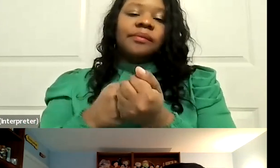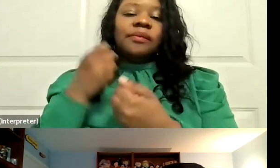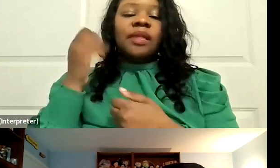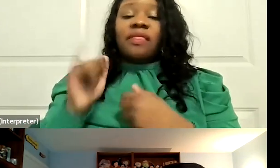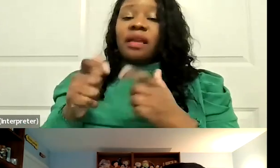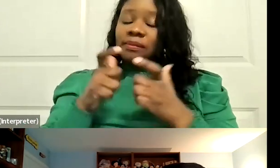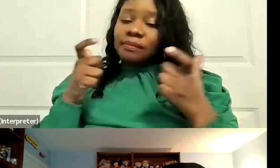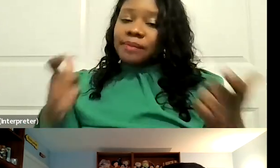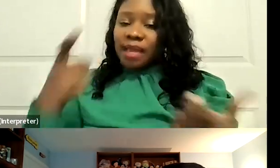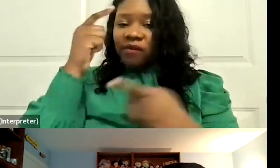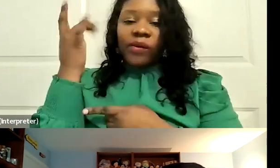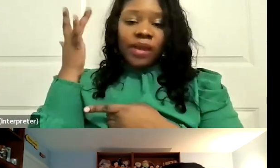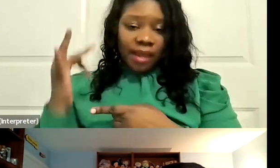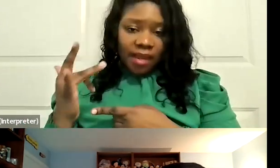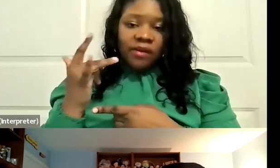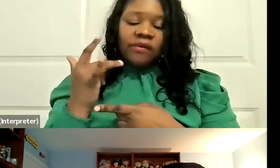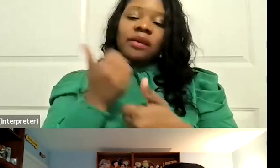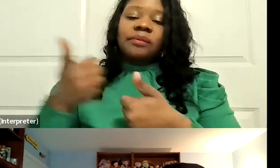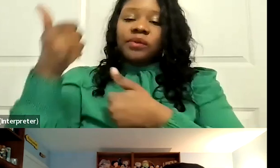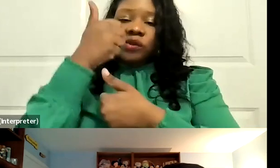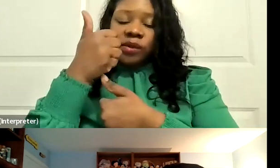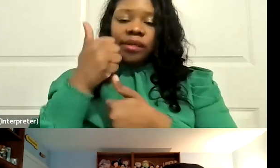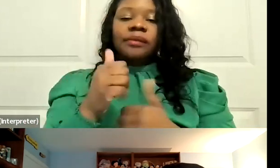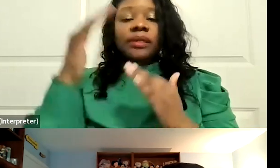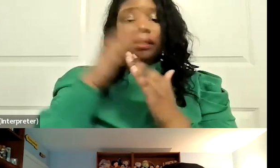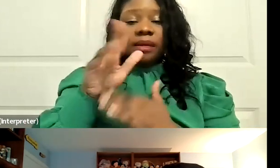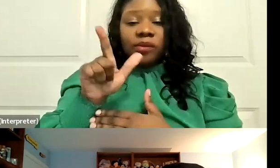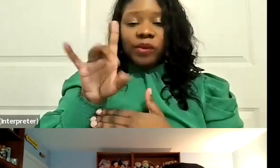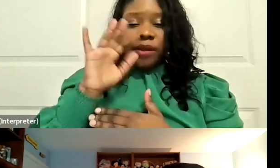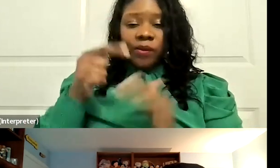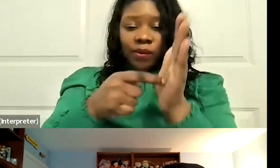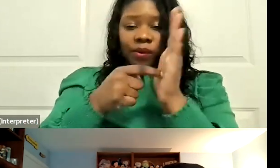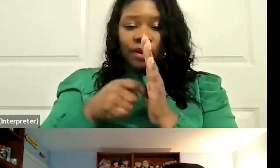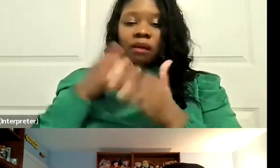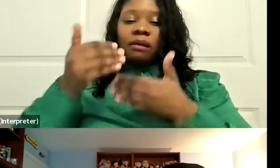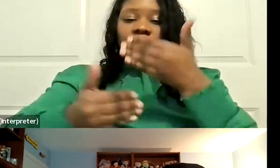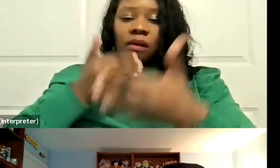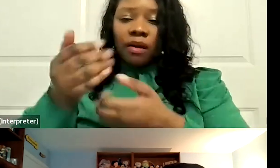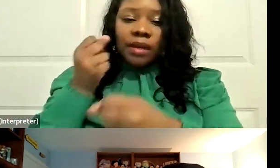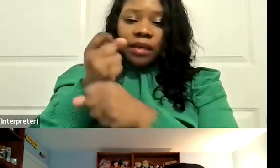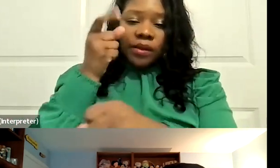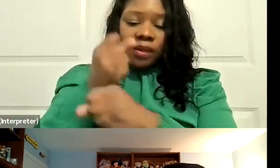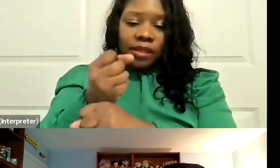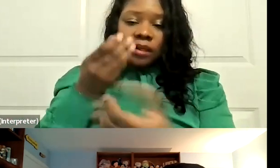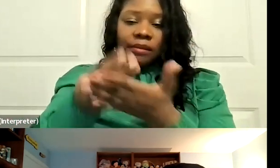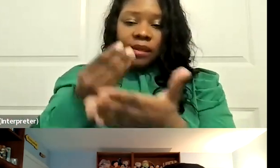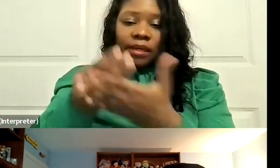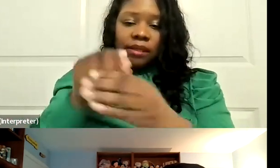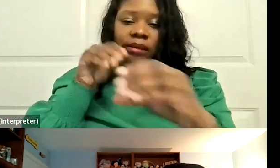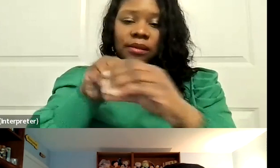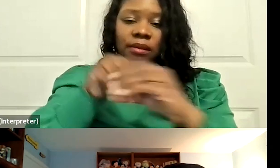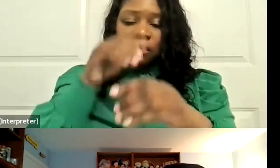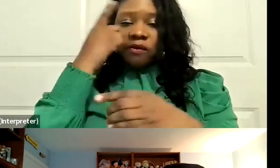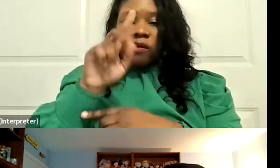significant majority. Prop 28 will require an ongoing annual source of funding for K-12 public